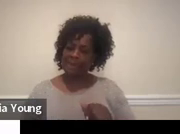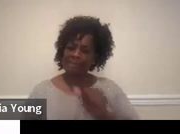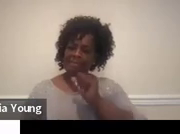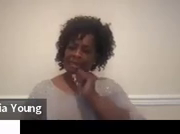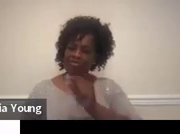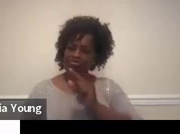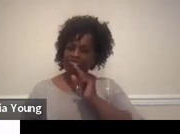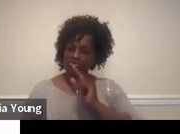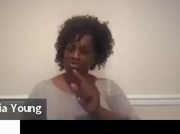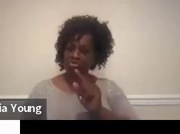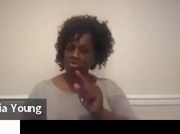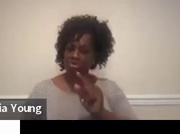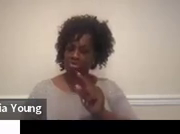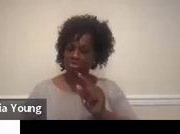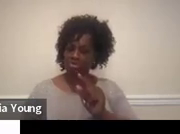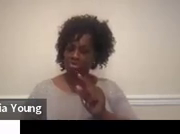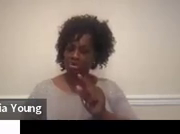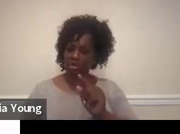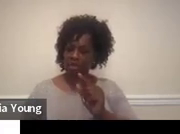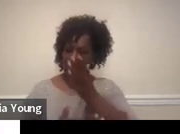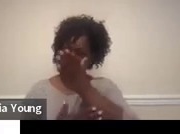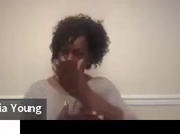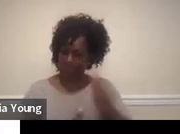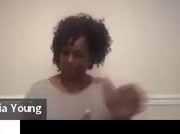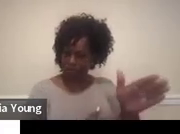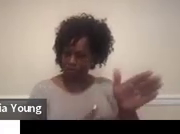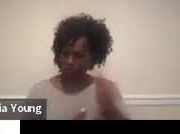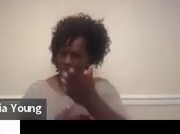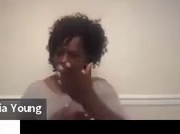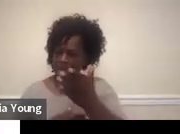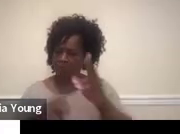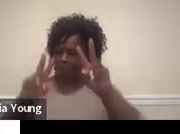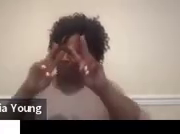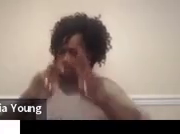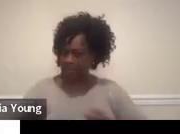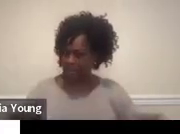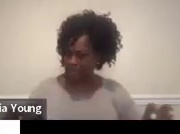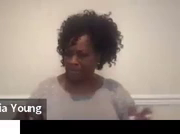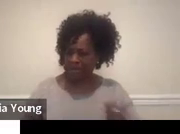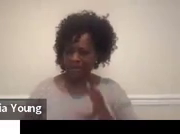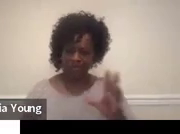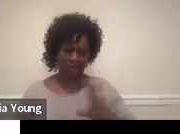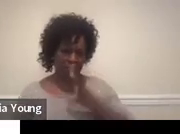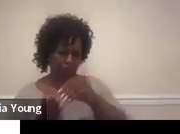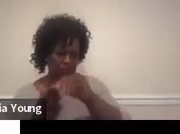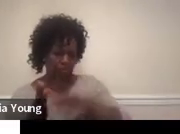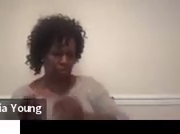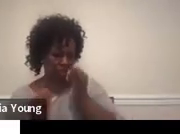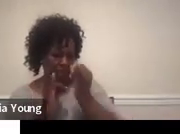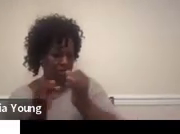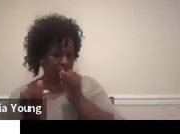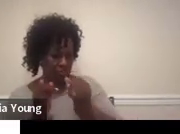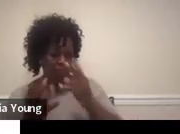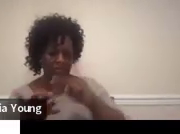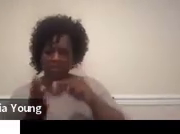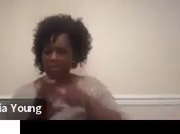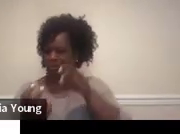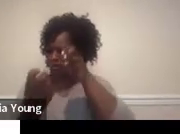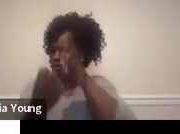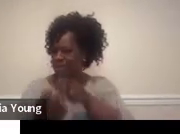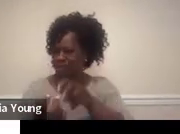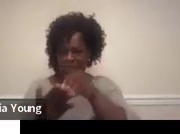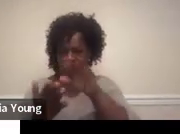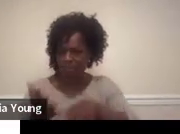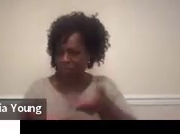the, the spectrum of assessments other than an informal student interview, because that's where you're just sitting down and talking with the